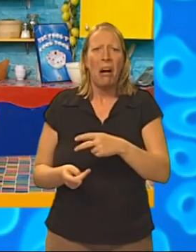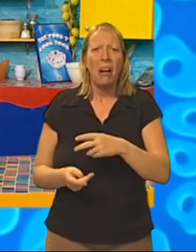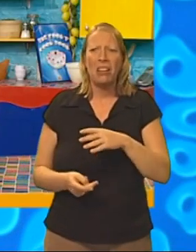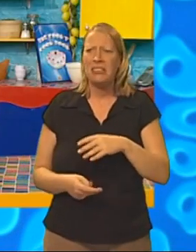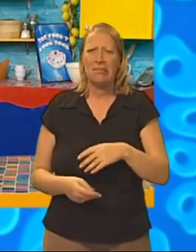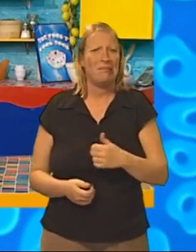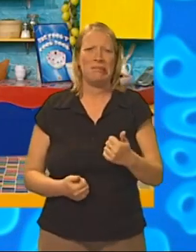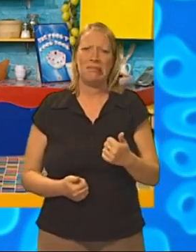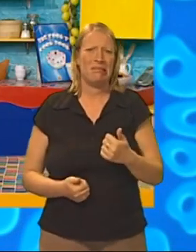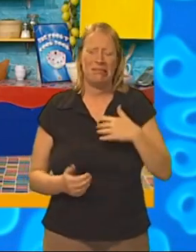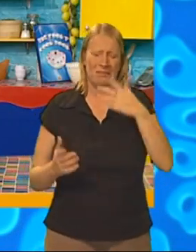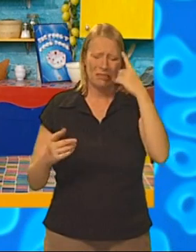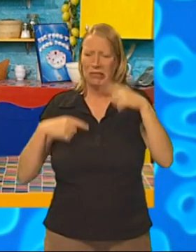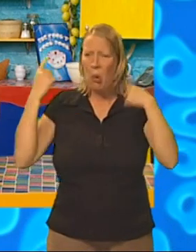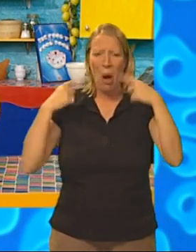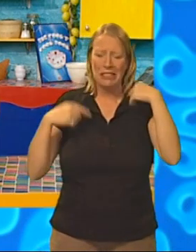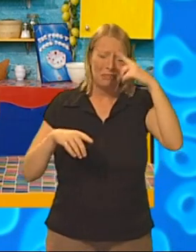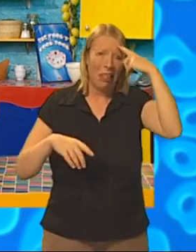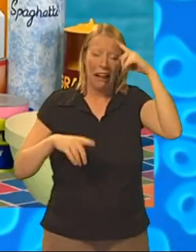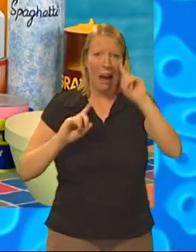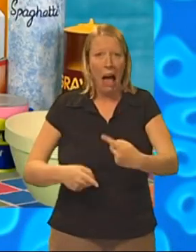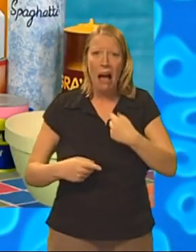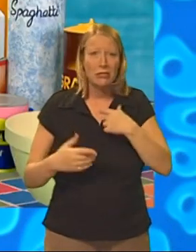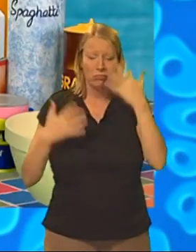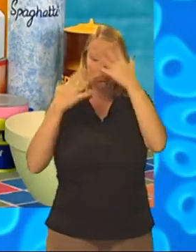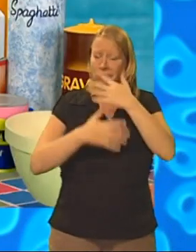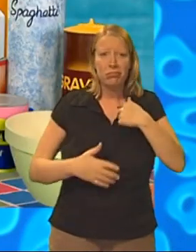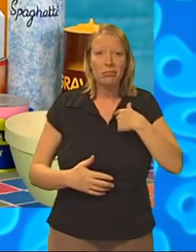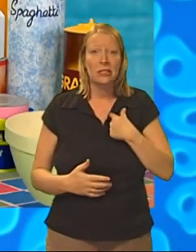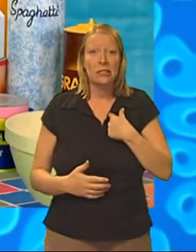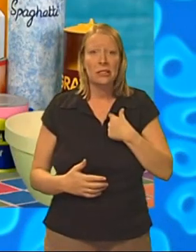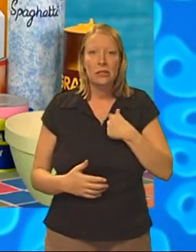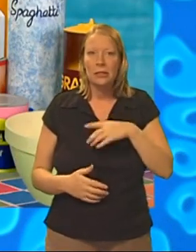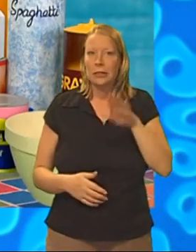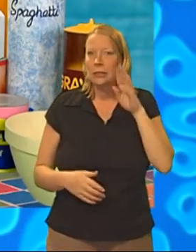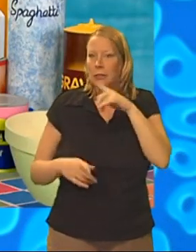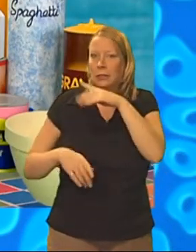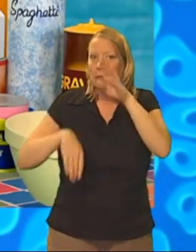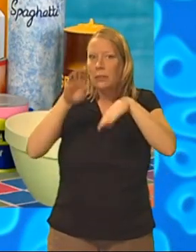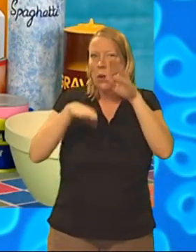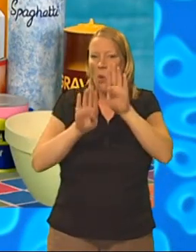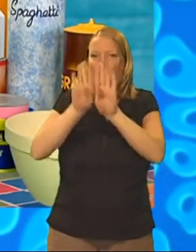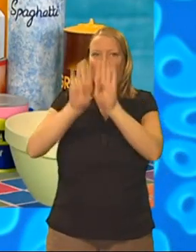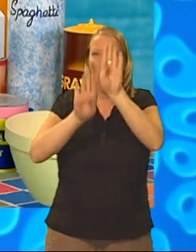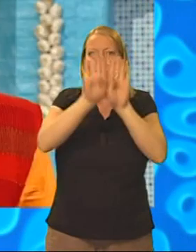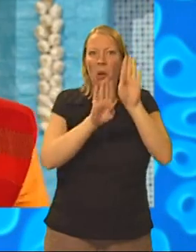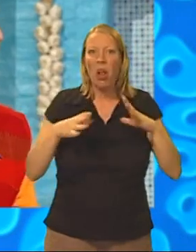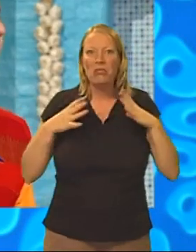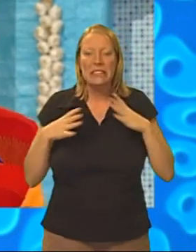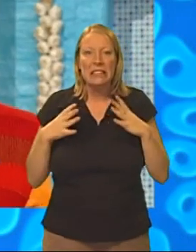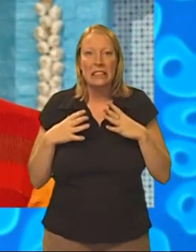It's no good, Small. I can't think with all the noise the decorator's making. Sounds like the decorator's putting up the wallpaper already.